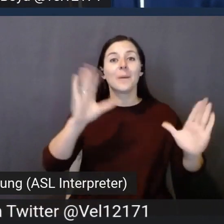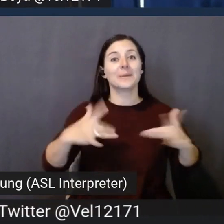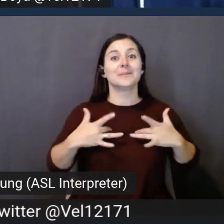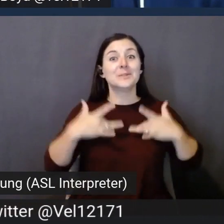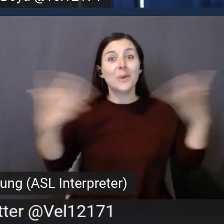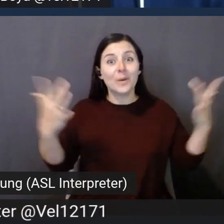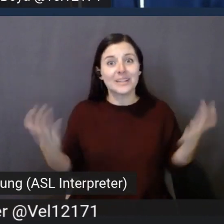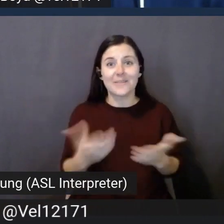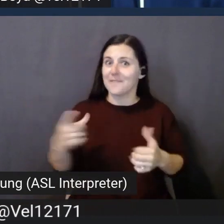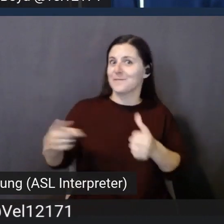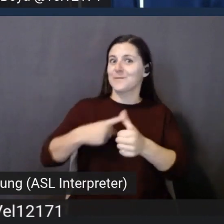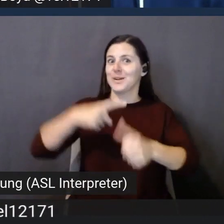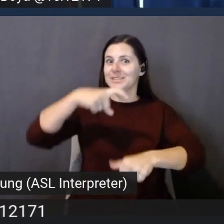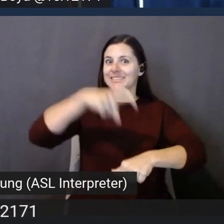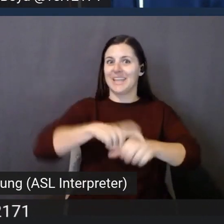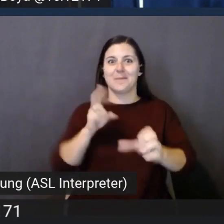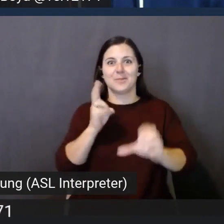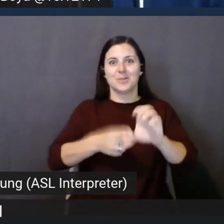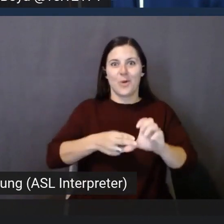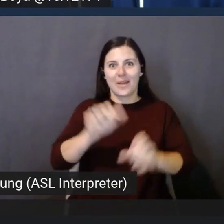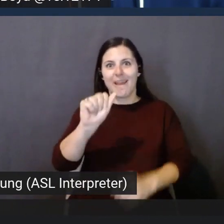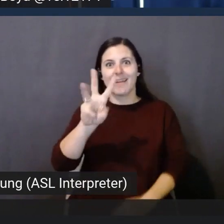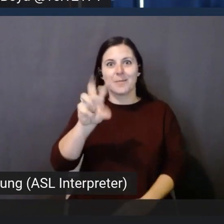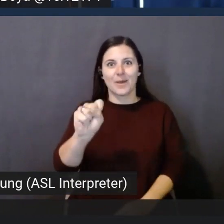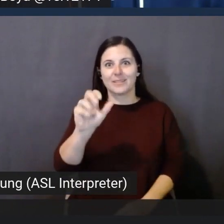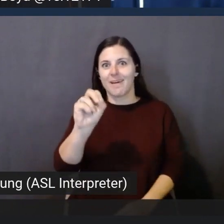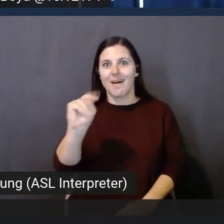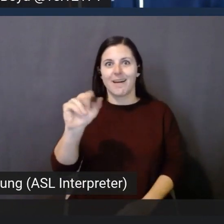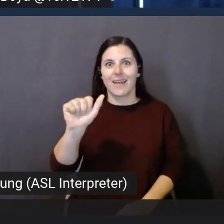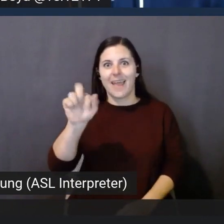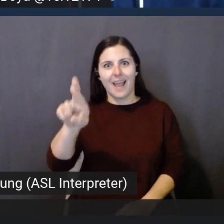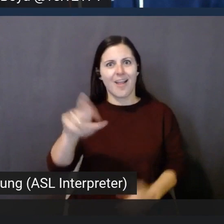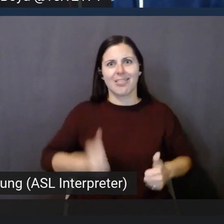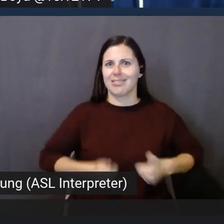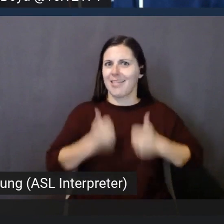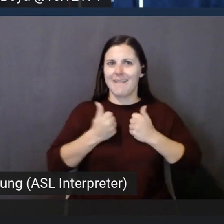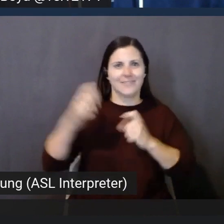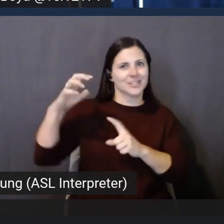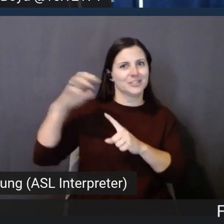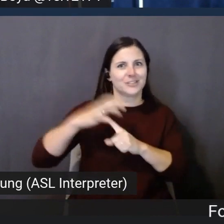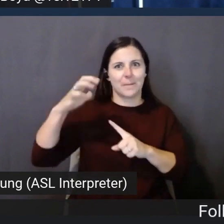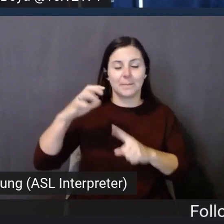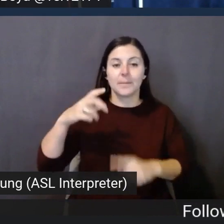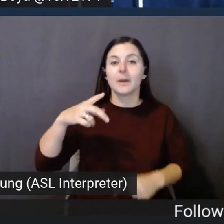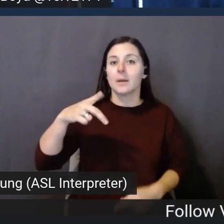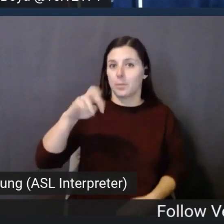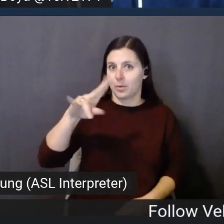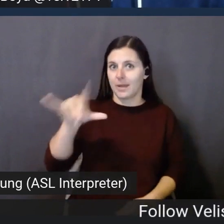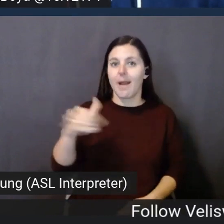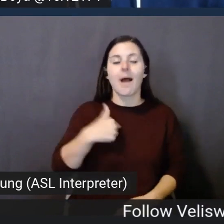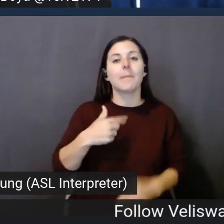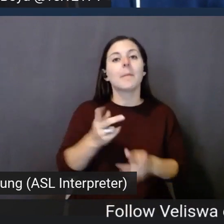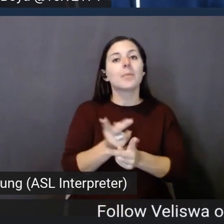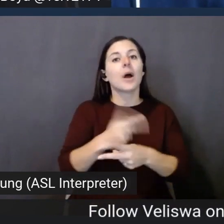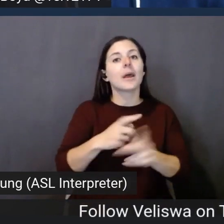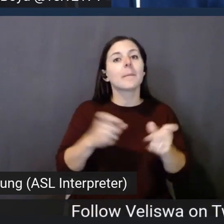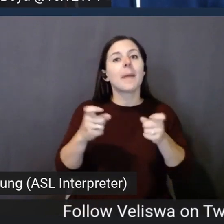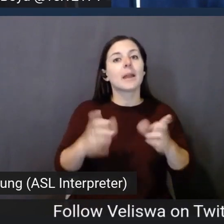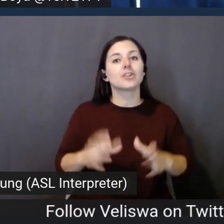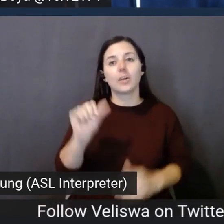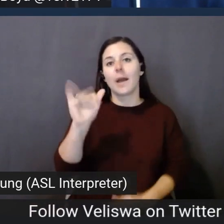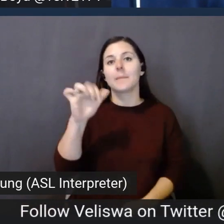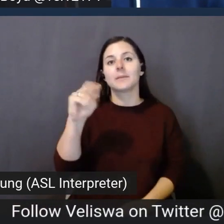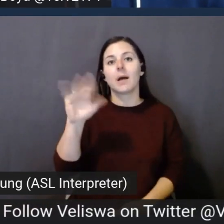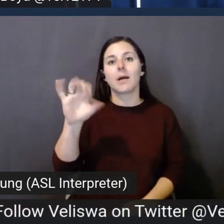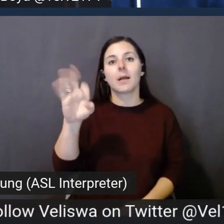to be here. My first time on AWS OnAir and life couldn't get any better. Priya Devanath, I'm a product manager in Amazon Connect within